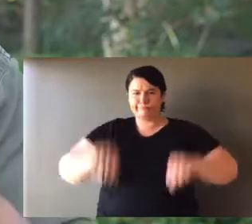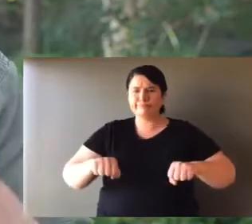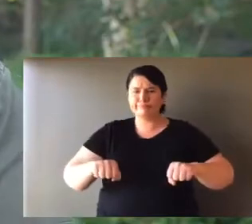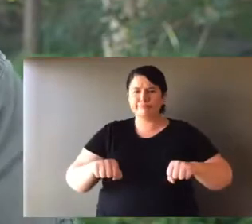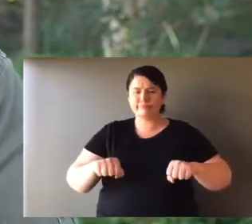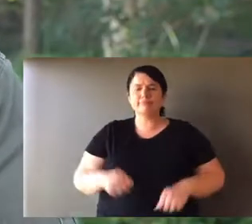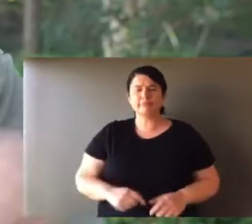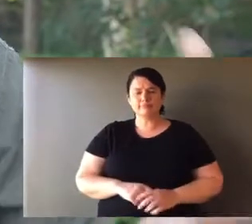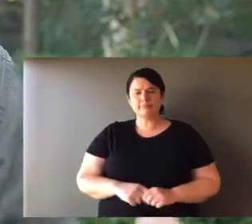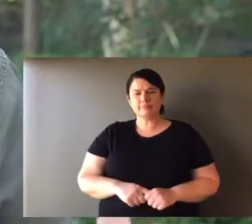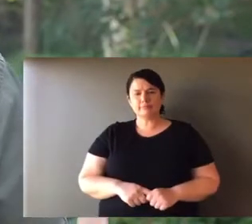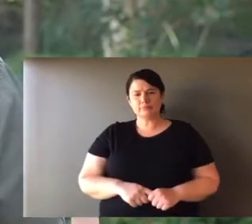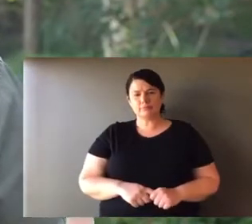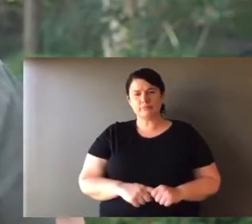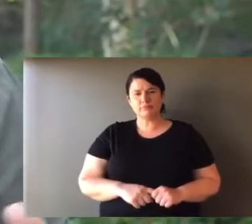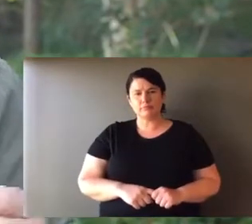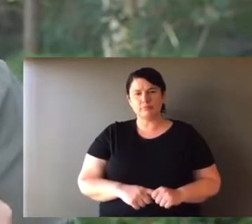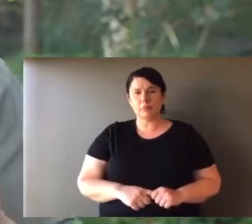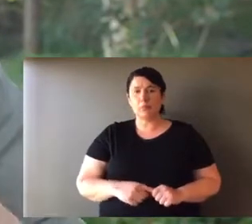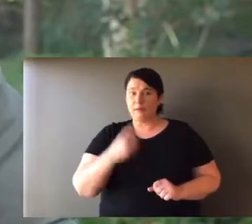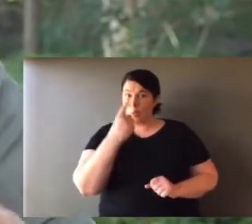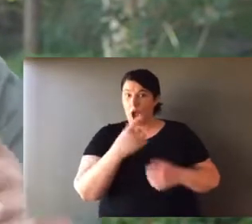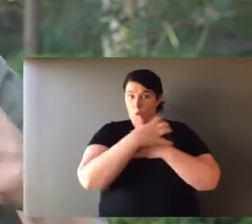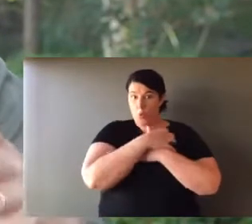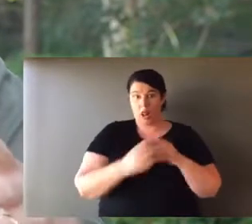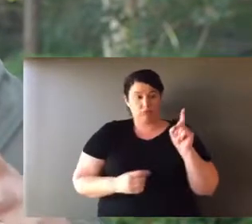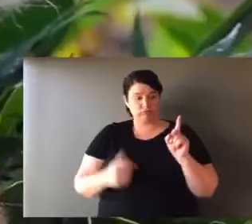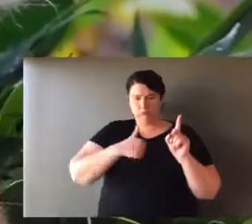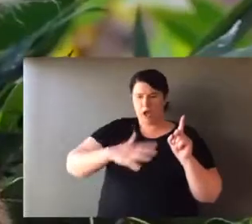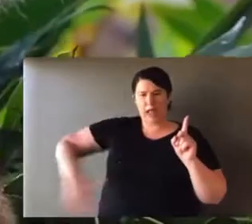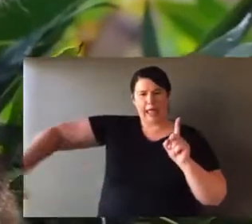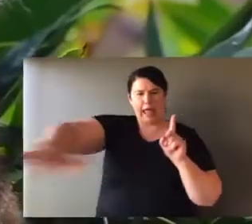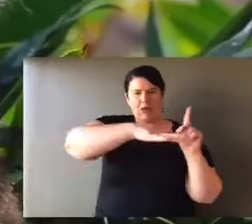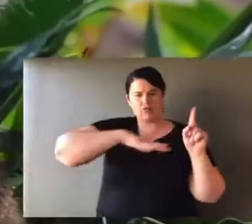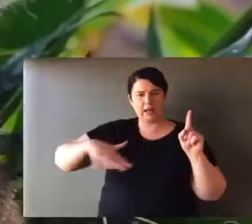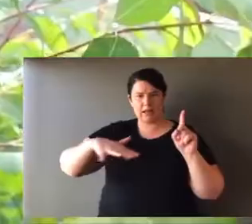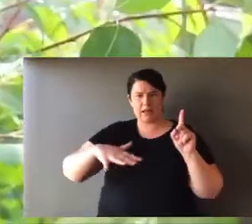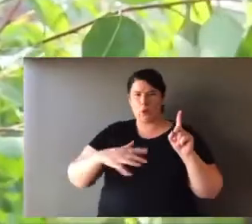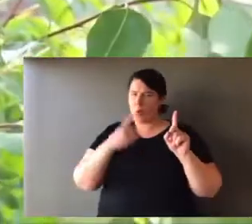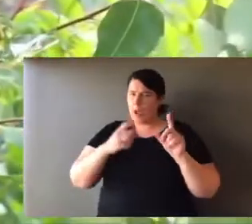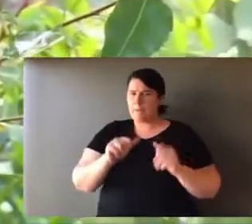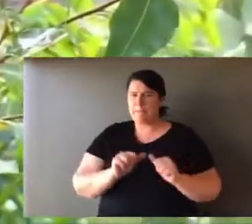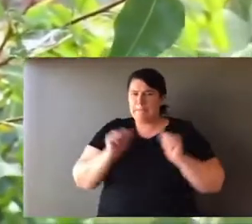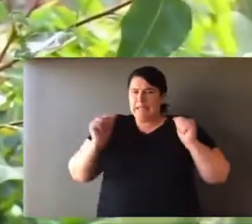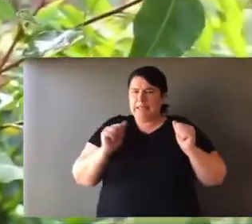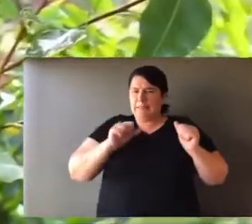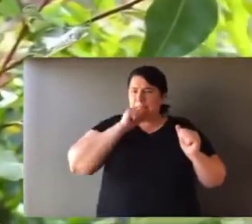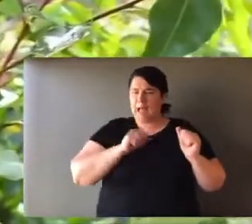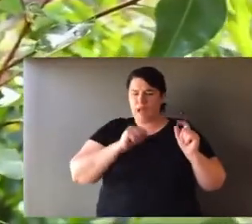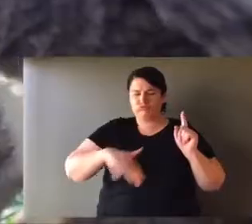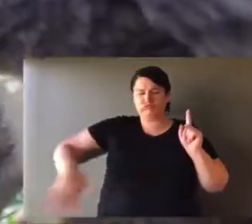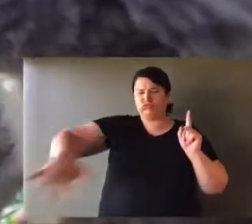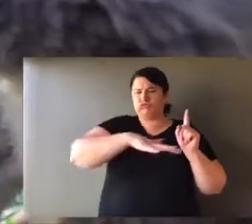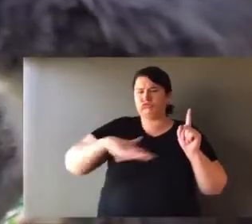in thick eucalyptus woodland. Now within that territory, you'll have an individual koala. And often,